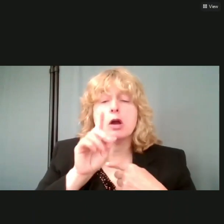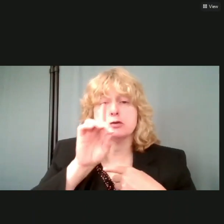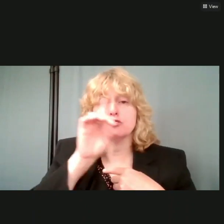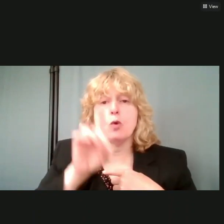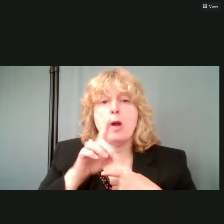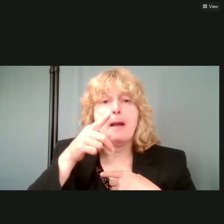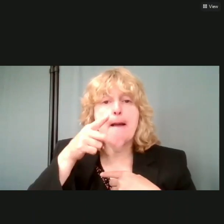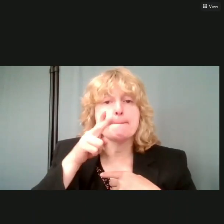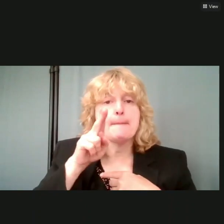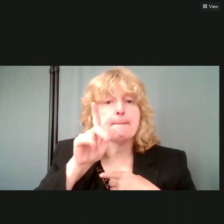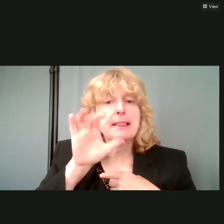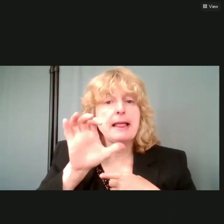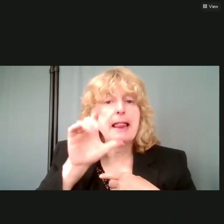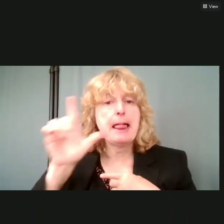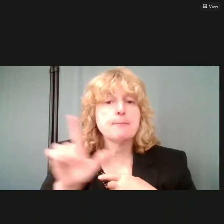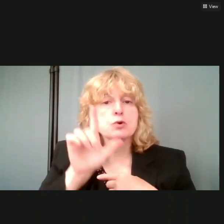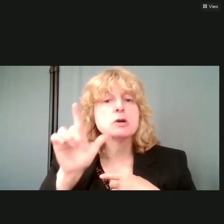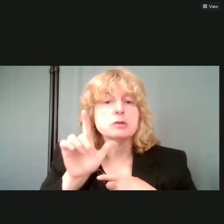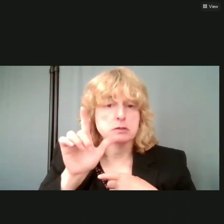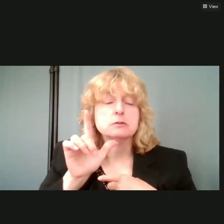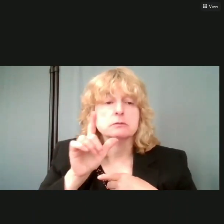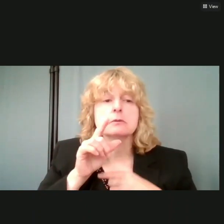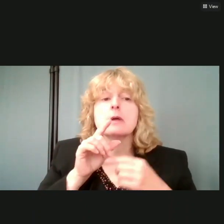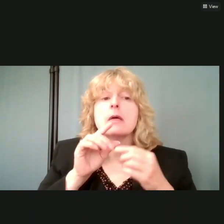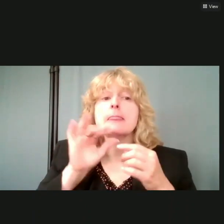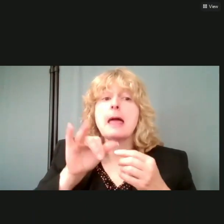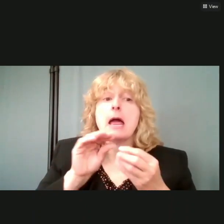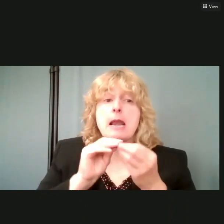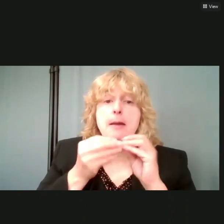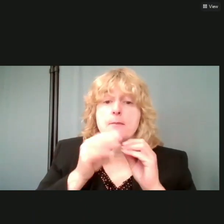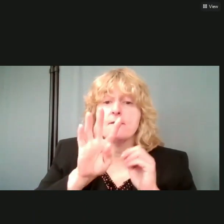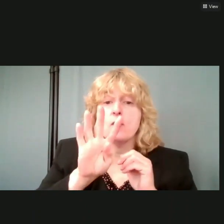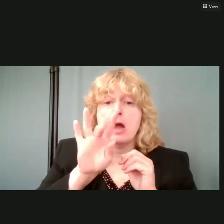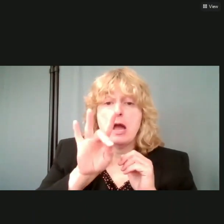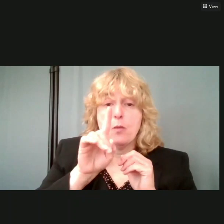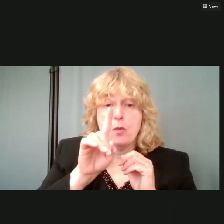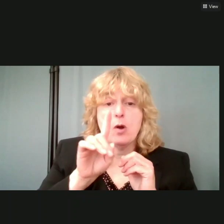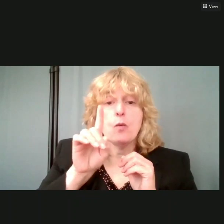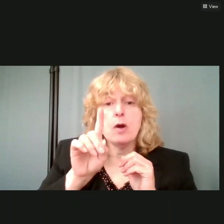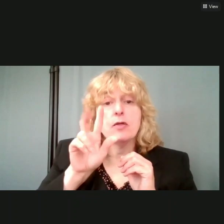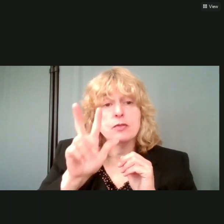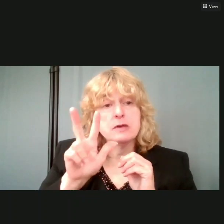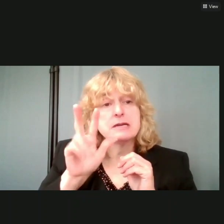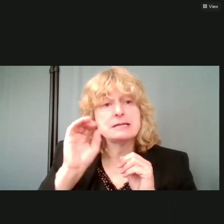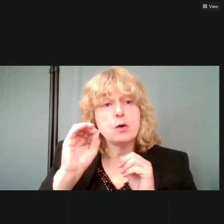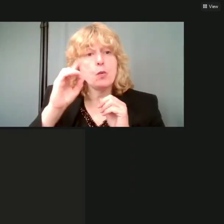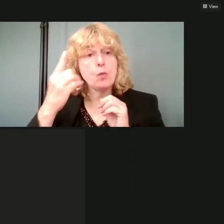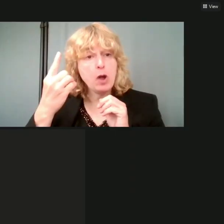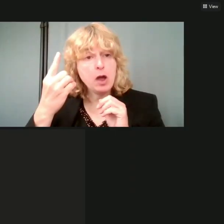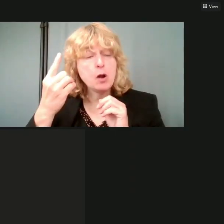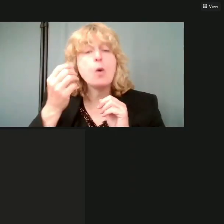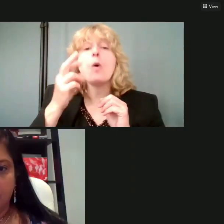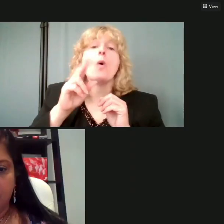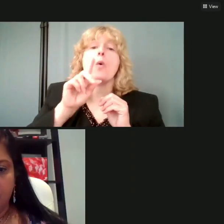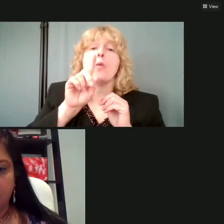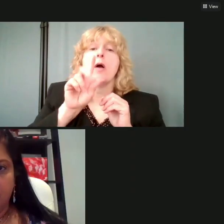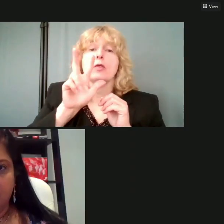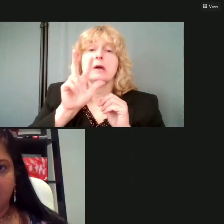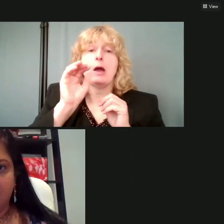and their main number is 4 8 1 1 3 0 1 or 1 3 0 2.